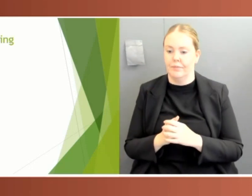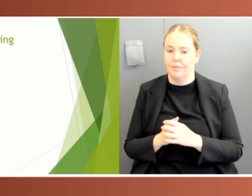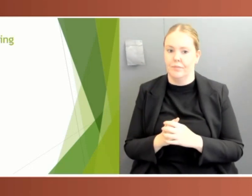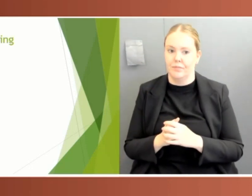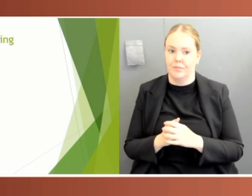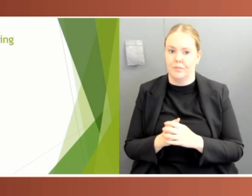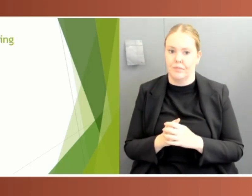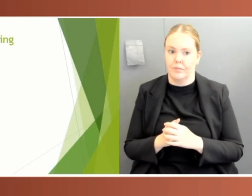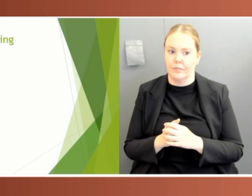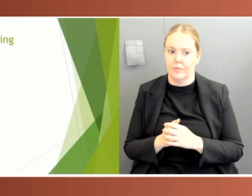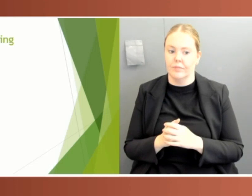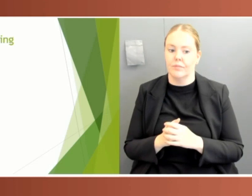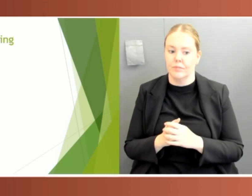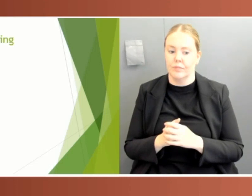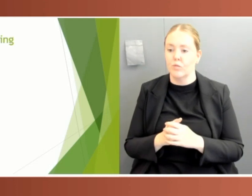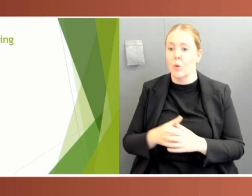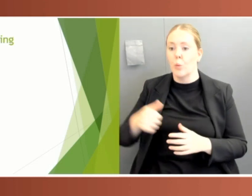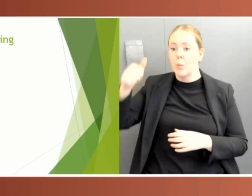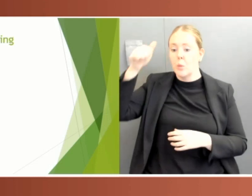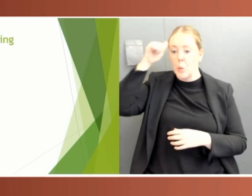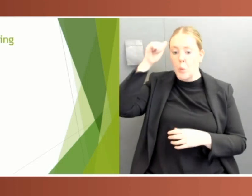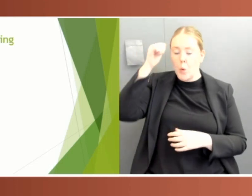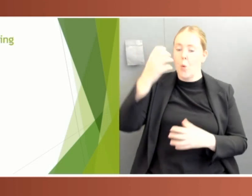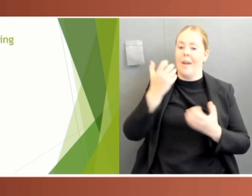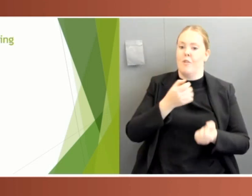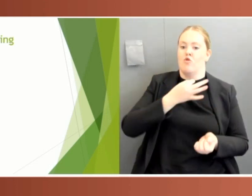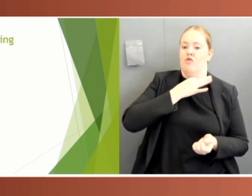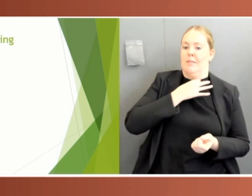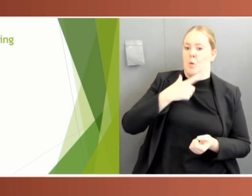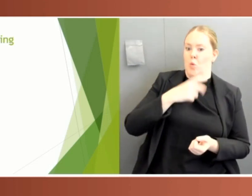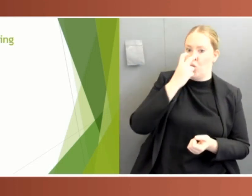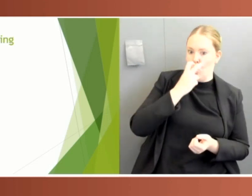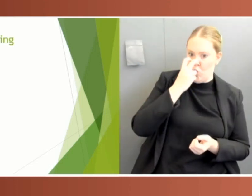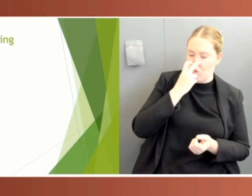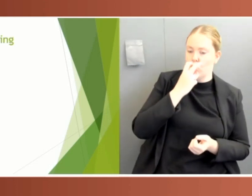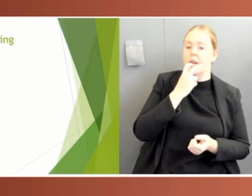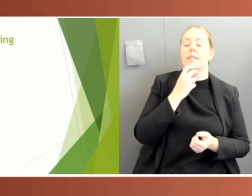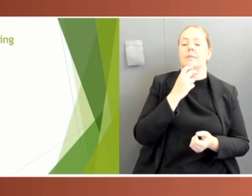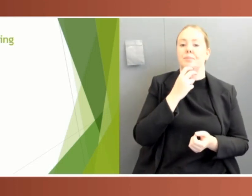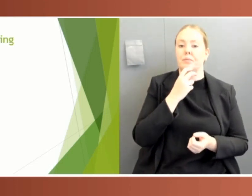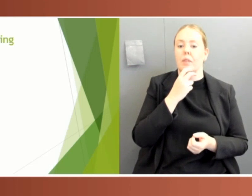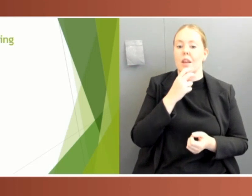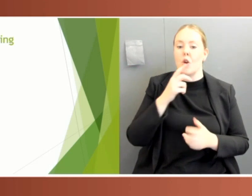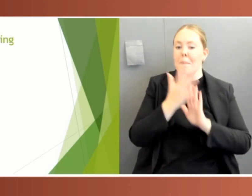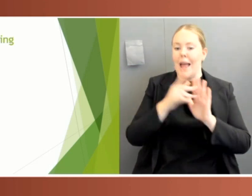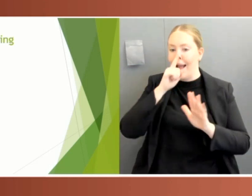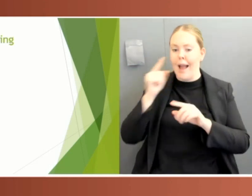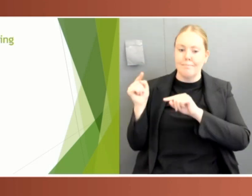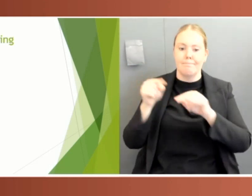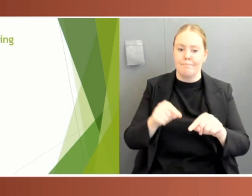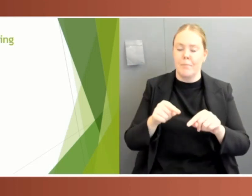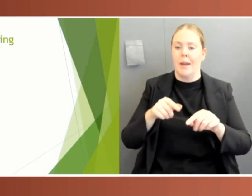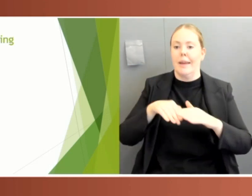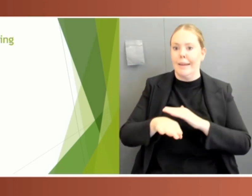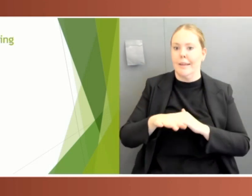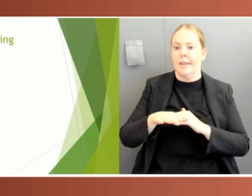members could attend. Many were paired. Pairing is an unofficial arrangement between members organised by party whips whereby a member from